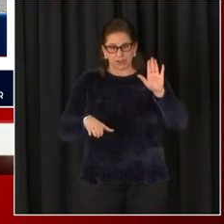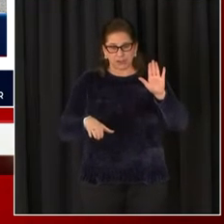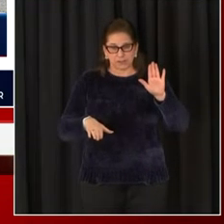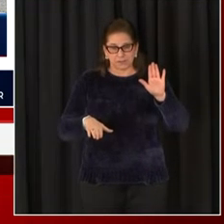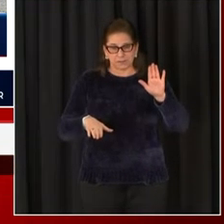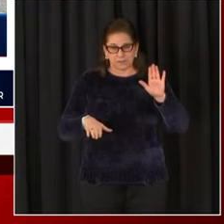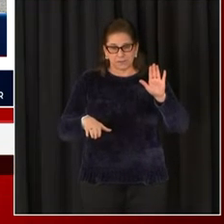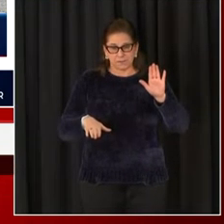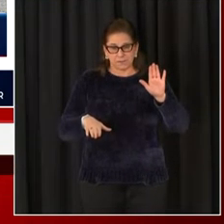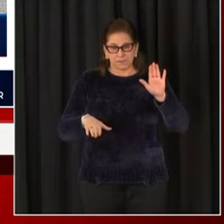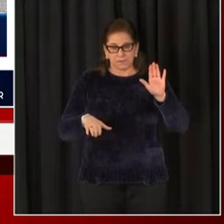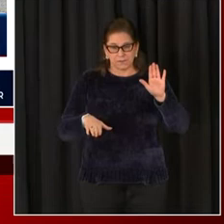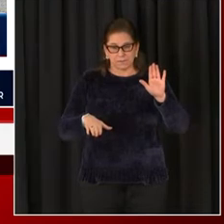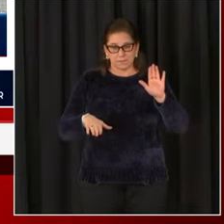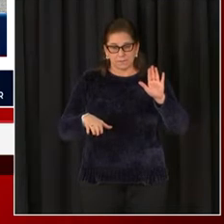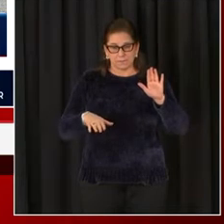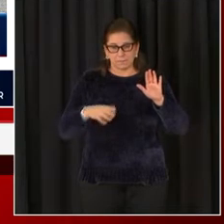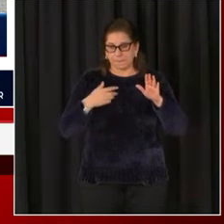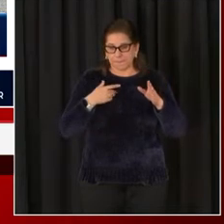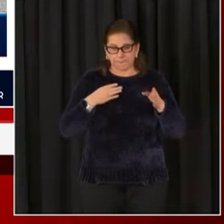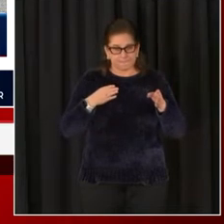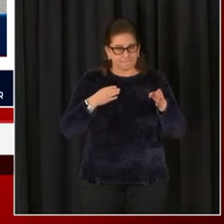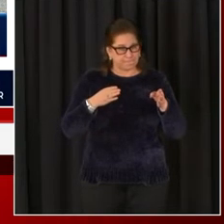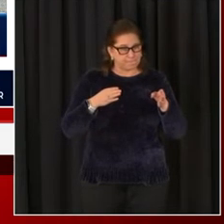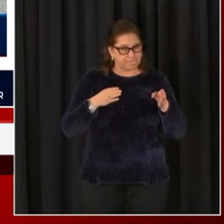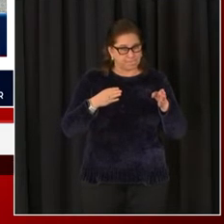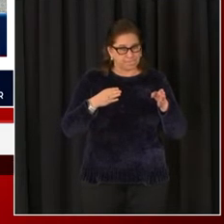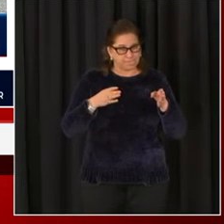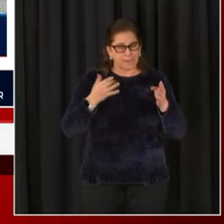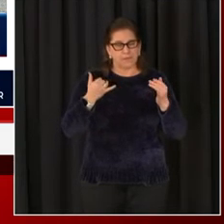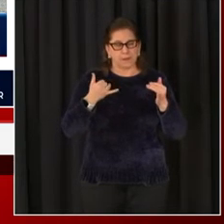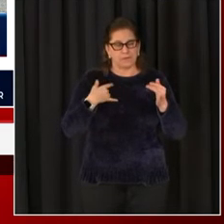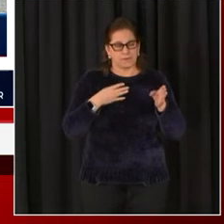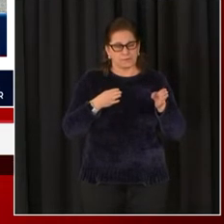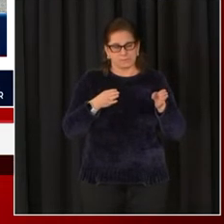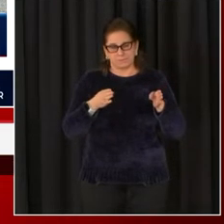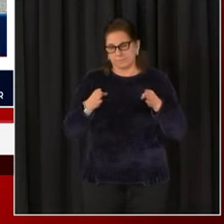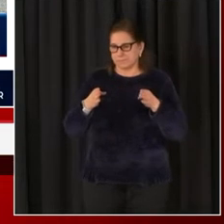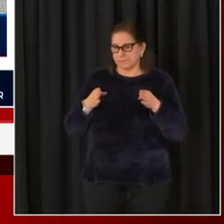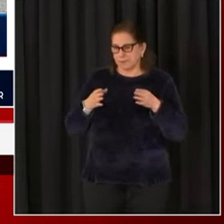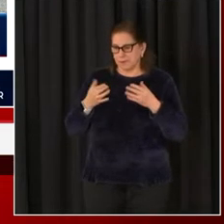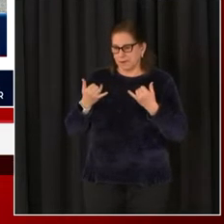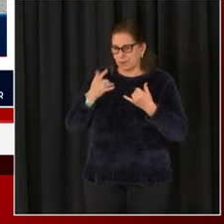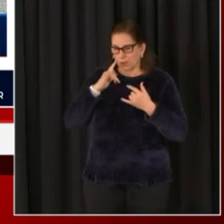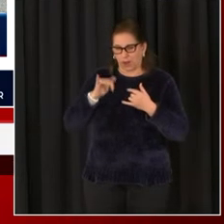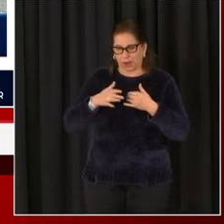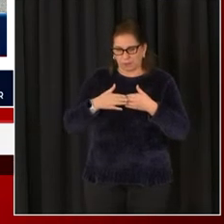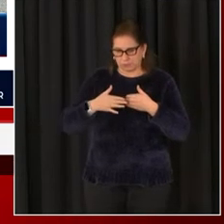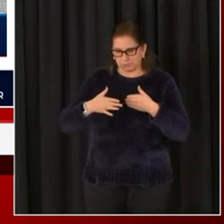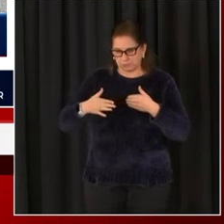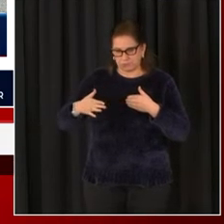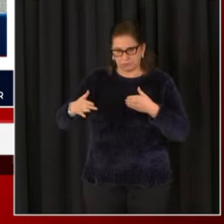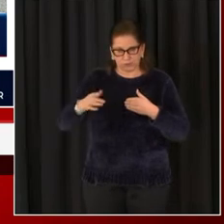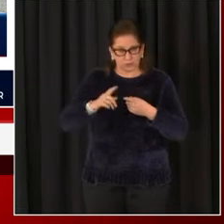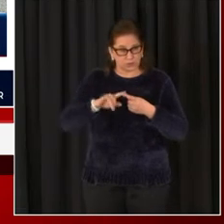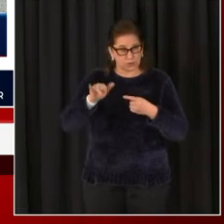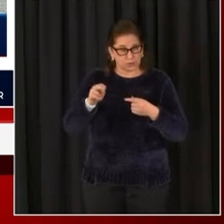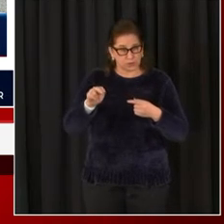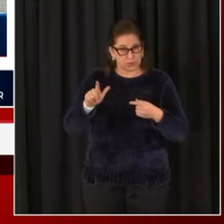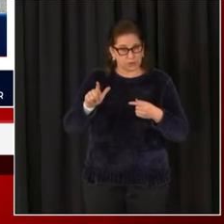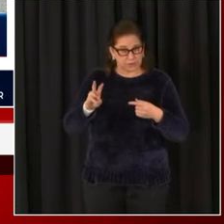the pivot that we needed post-January 6th to ensure a safe and orderly inauguration.